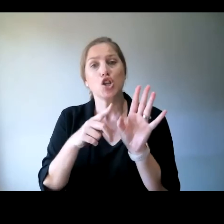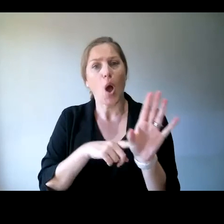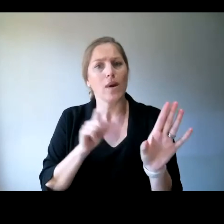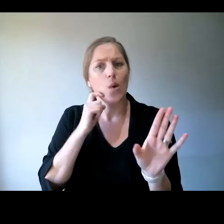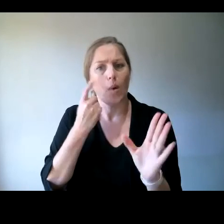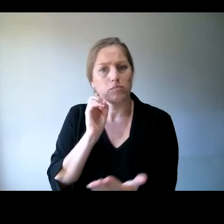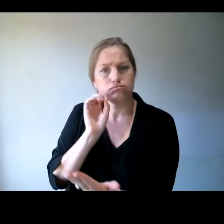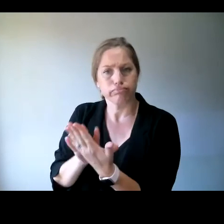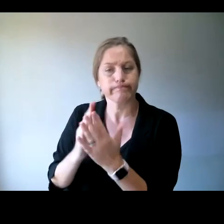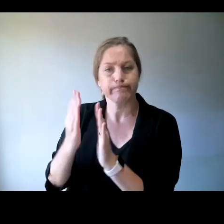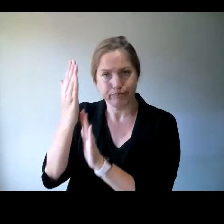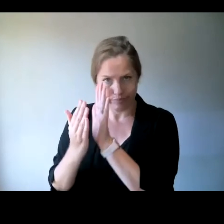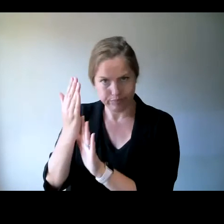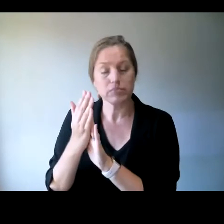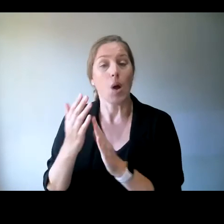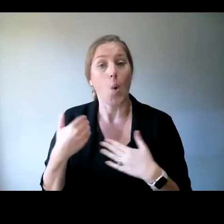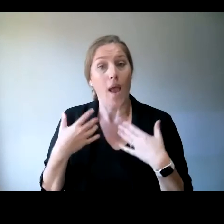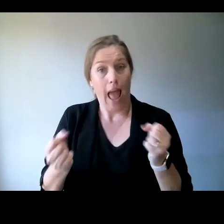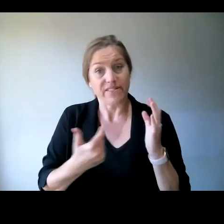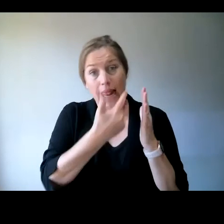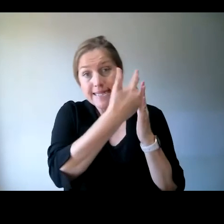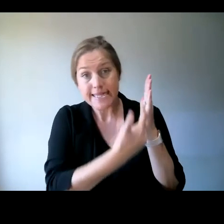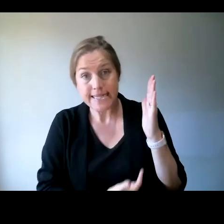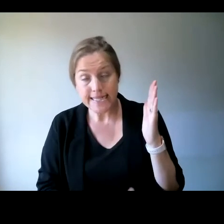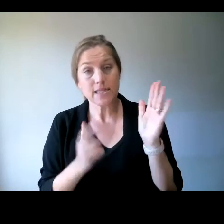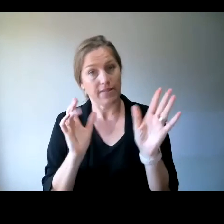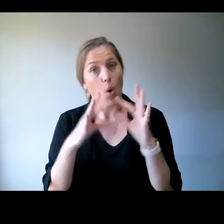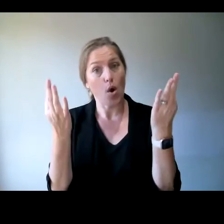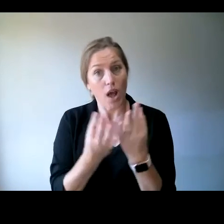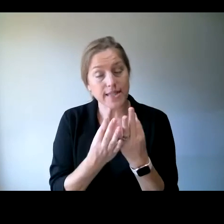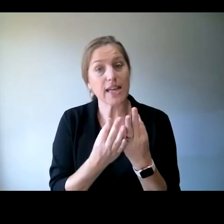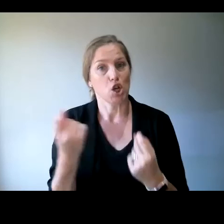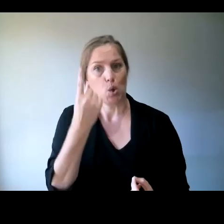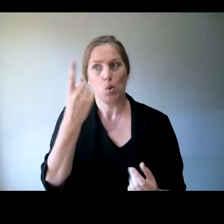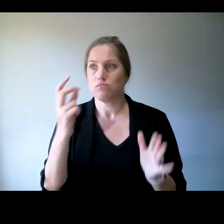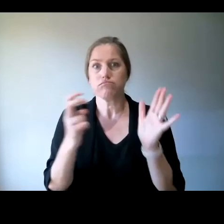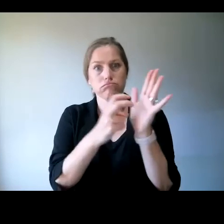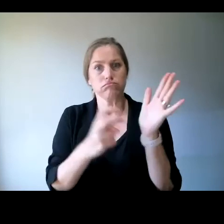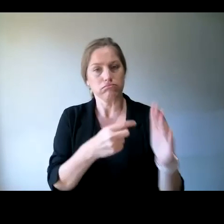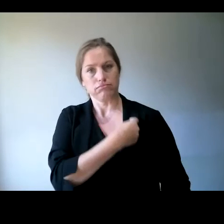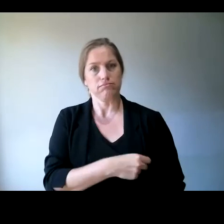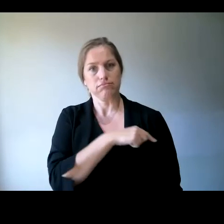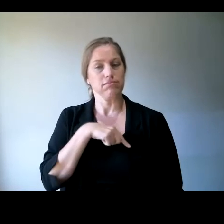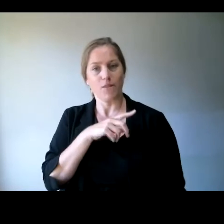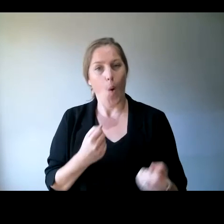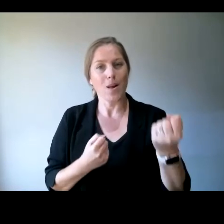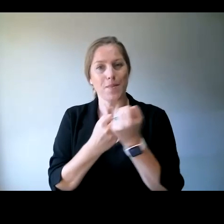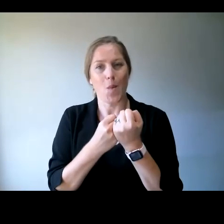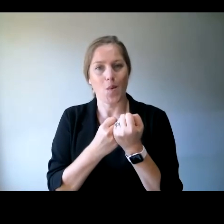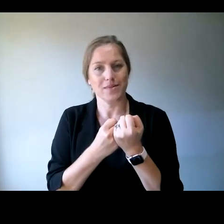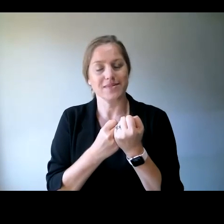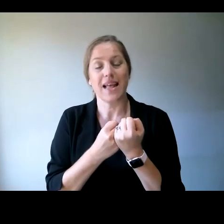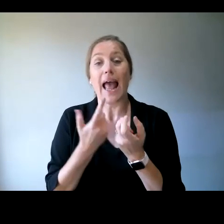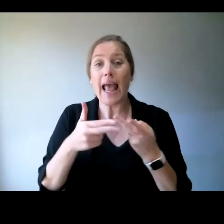well. There's a list of organisations who have signed on to support our work. If your organisation isn't already